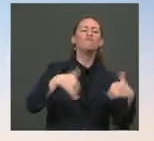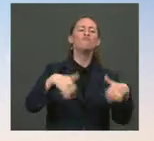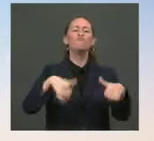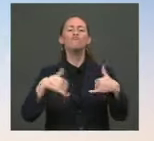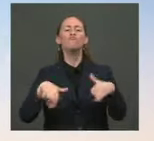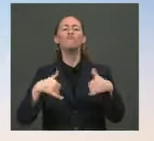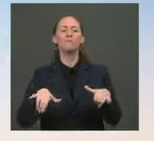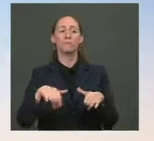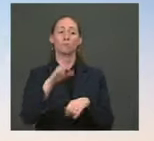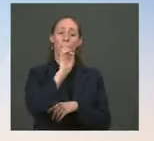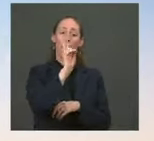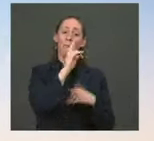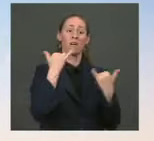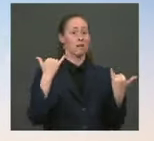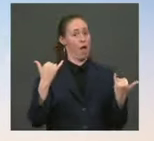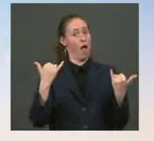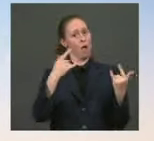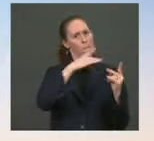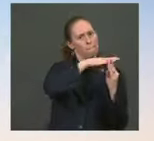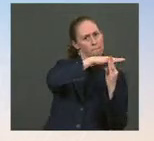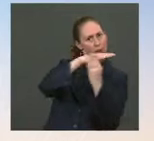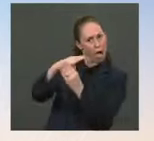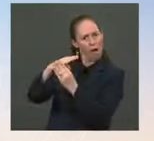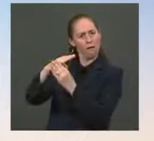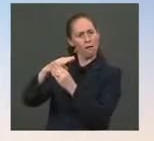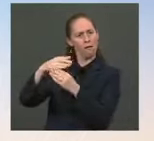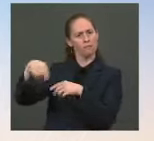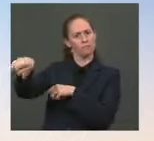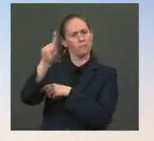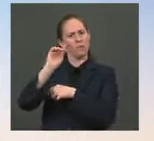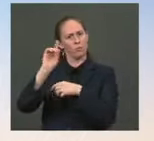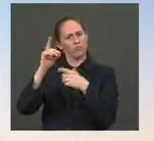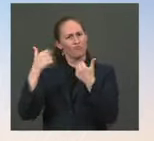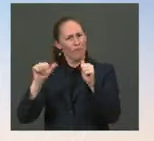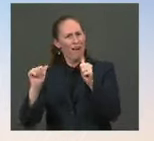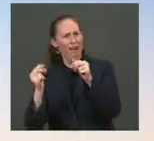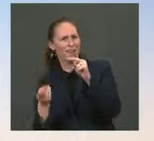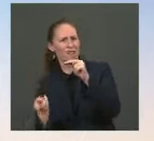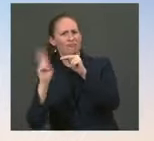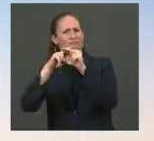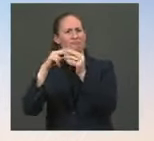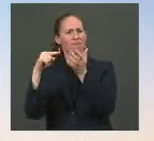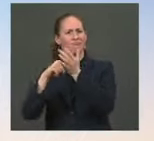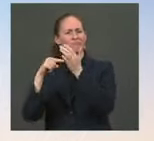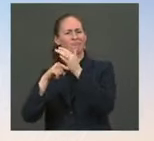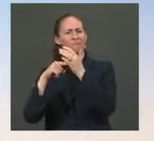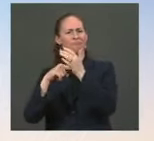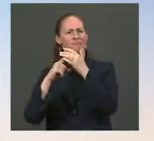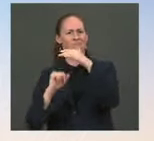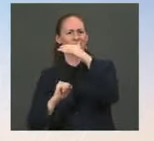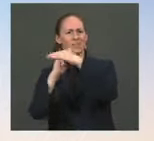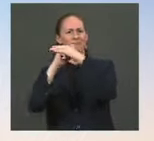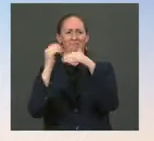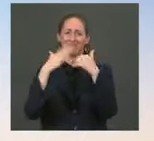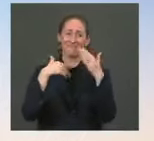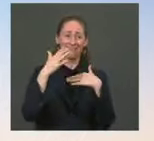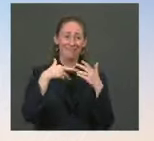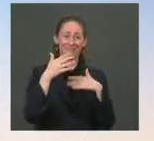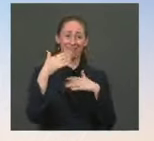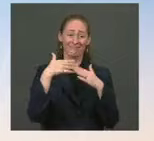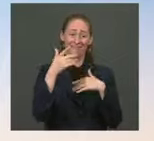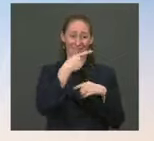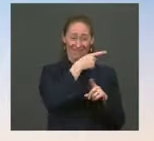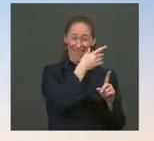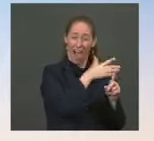efforts by Democrats to raise the debt limit and protect the full faith and credit of the United States, despite having voted for it three times during the Trump